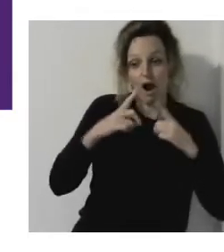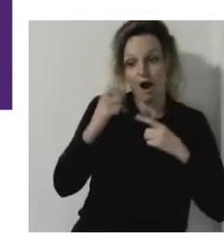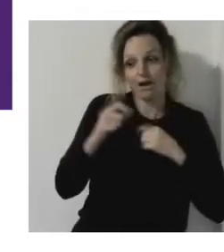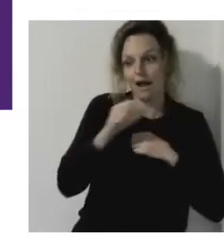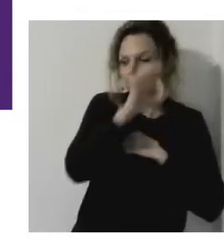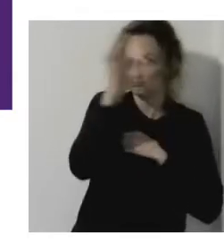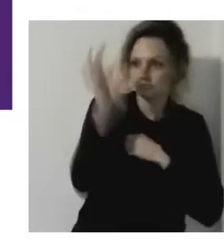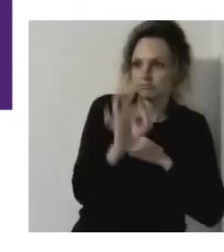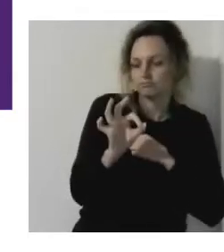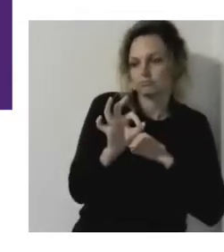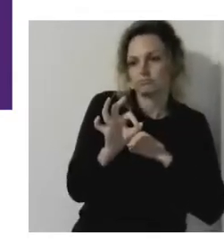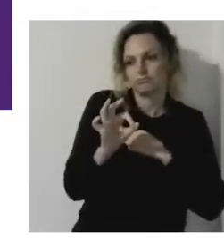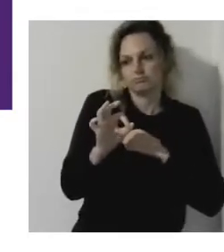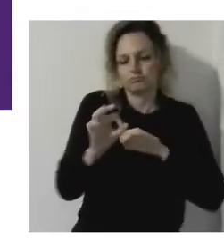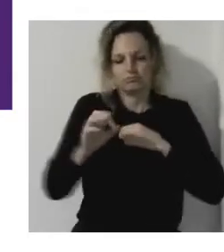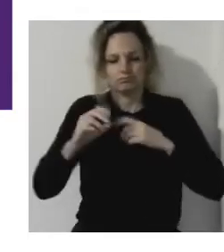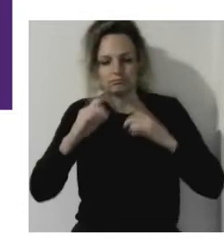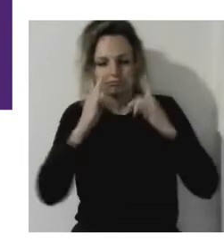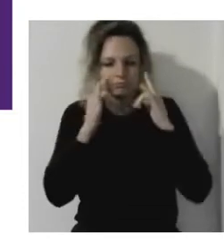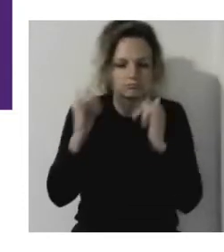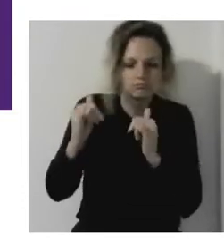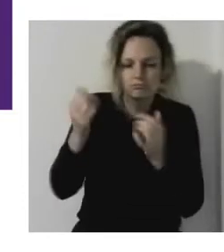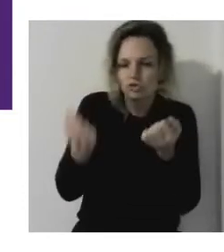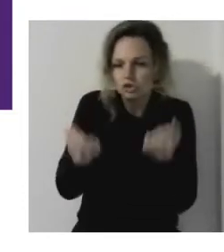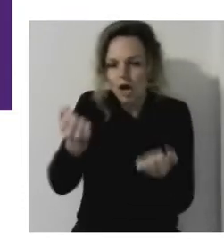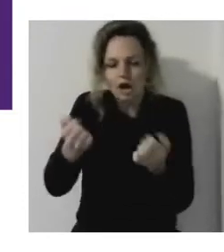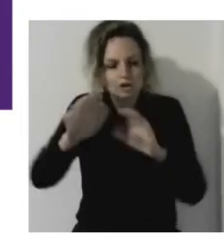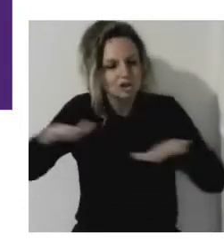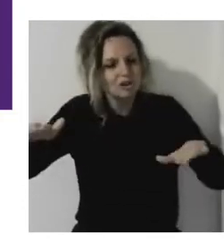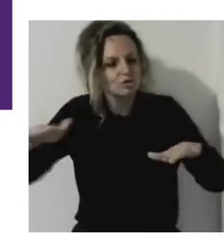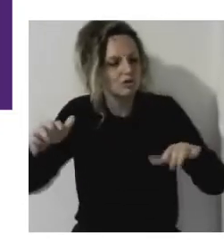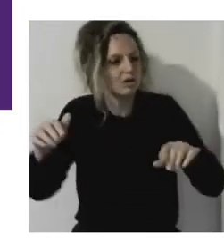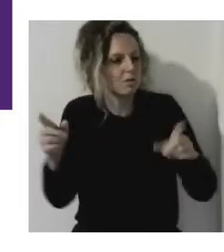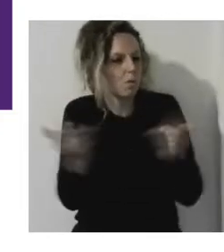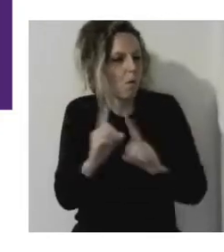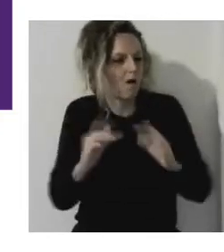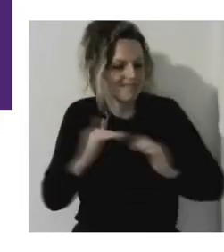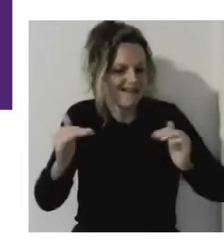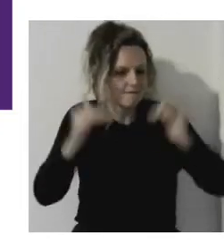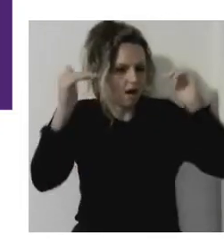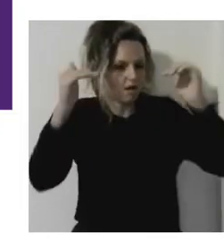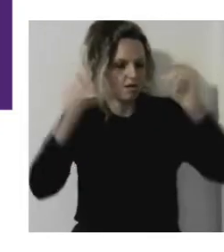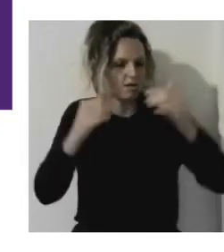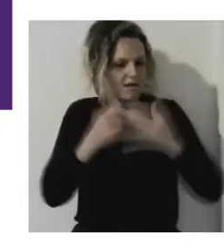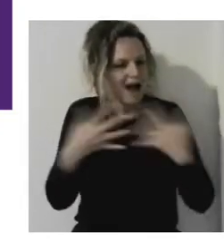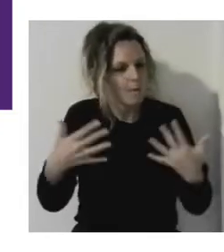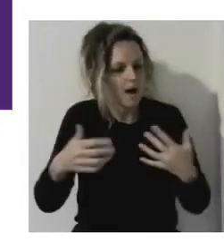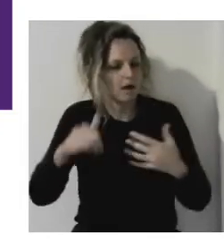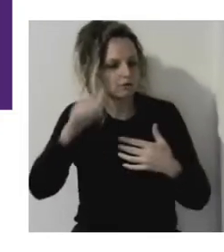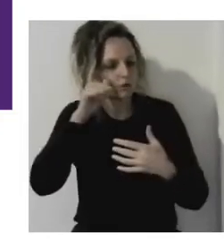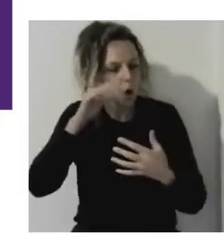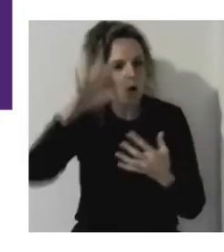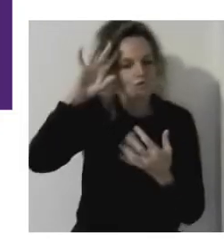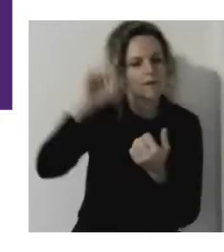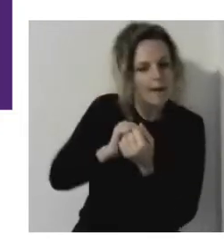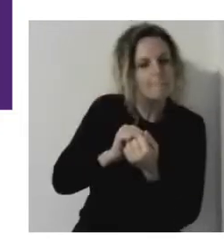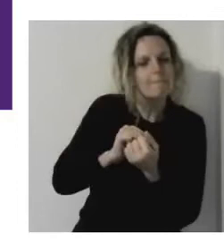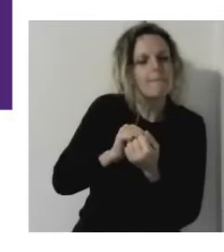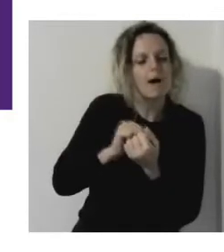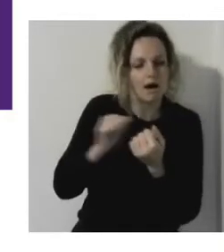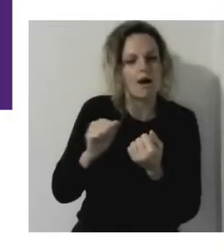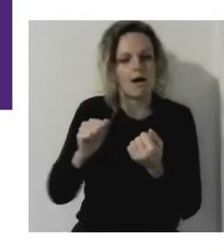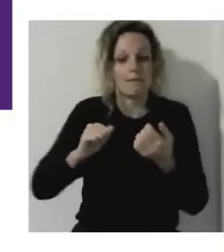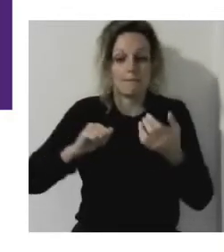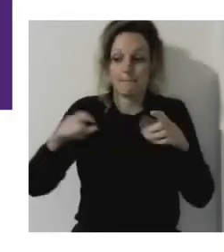what was their knowledge, but also for the student to feel seen in the classroom, to do something together with the rest of the classroom, that they together are